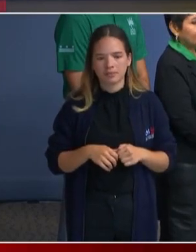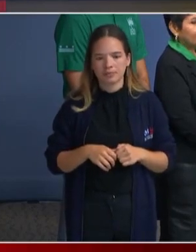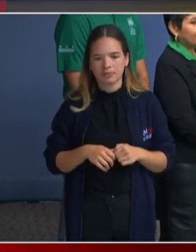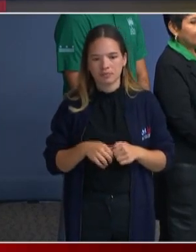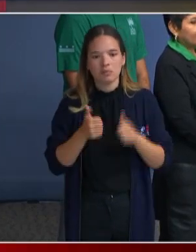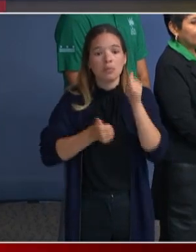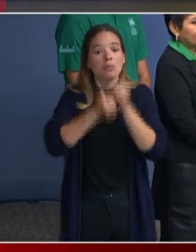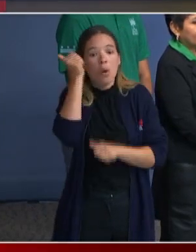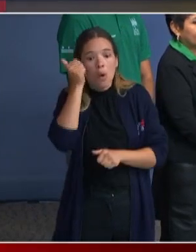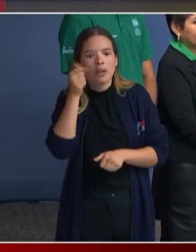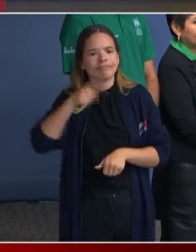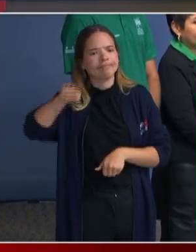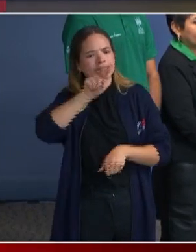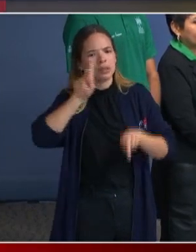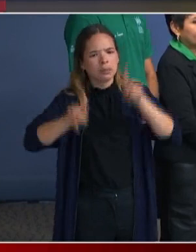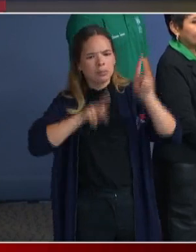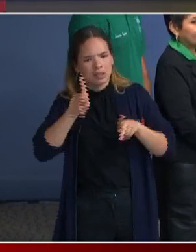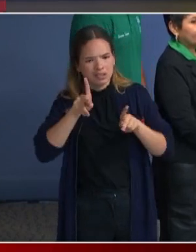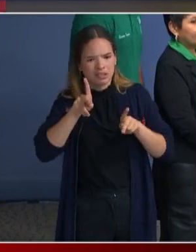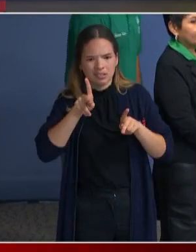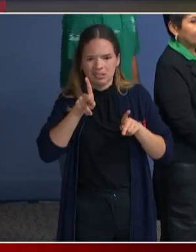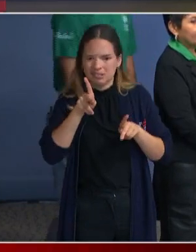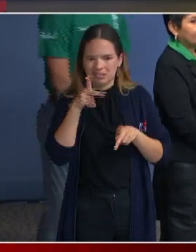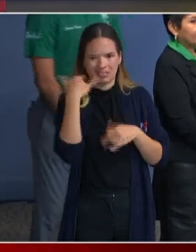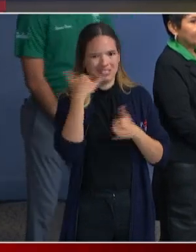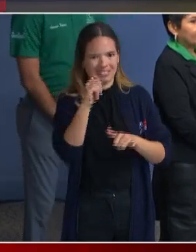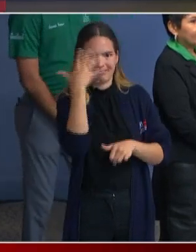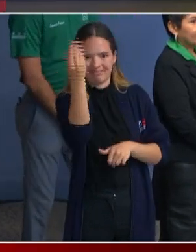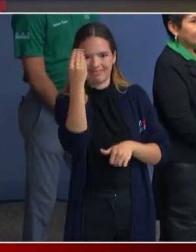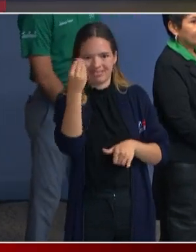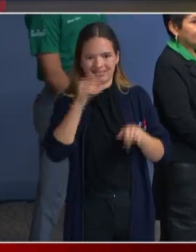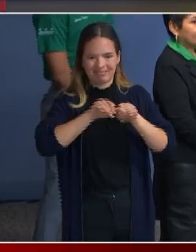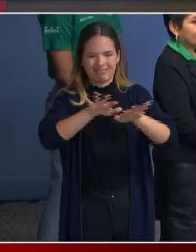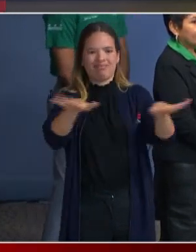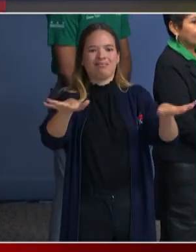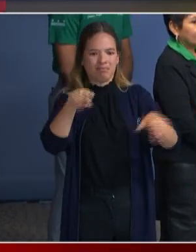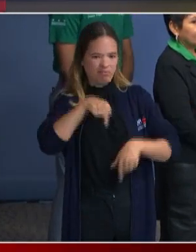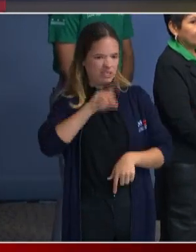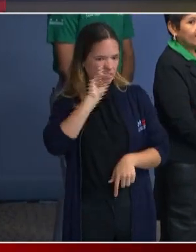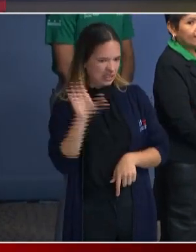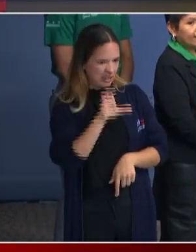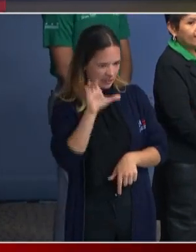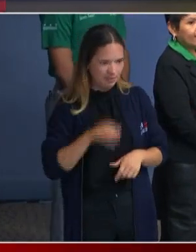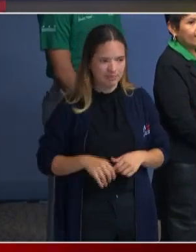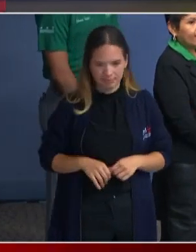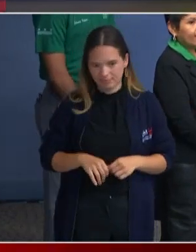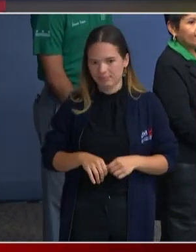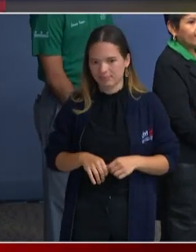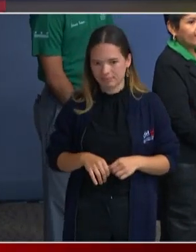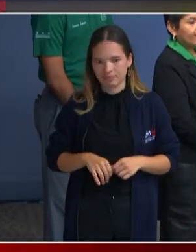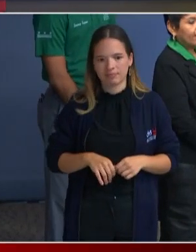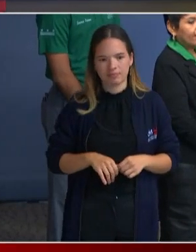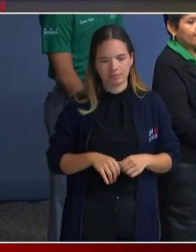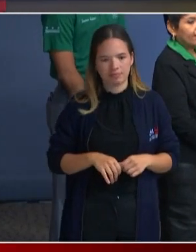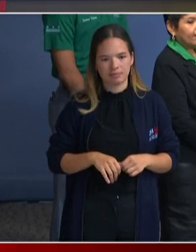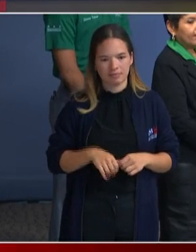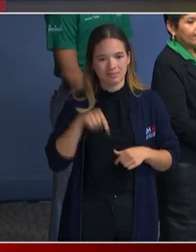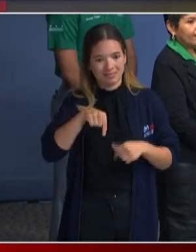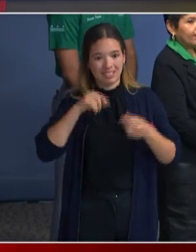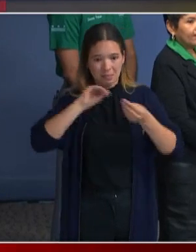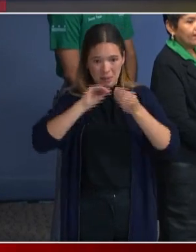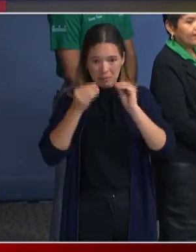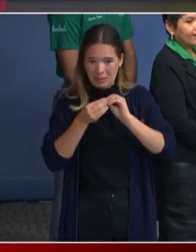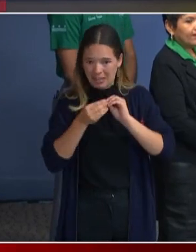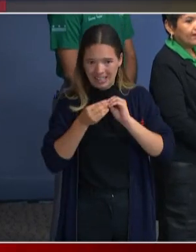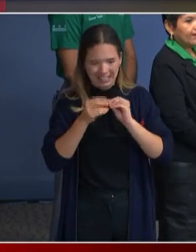We know from media reports and I stress this that these are numbers we can't exactly verify